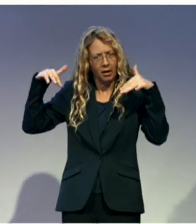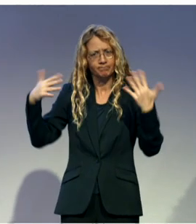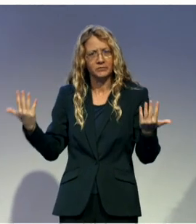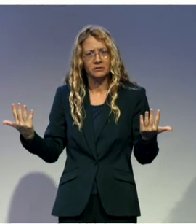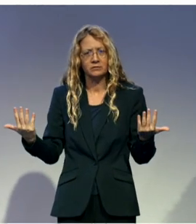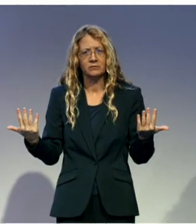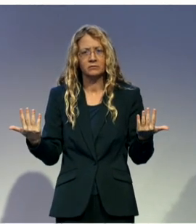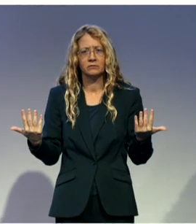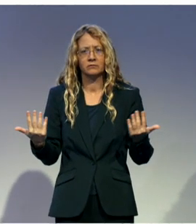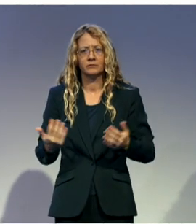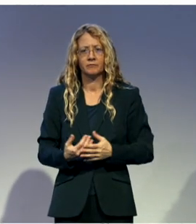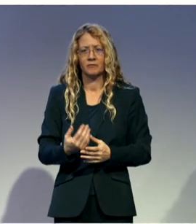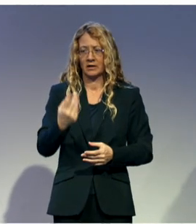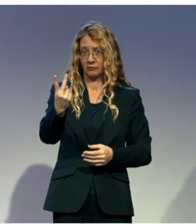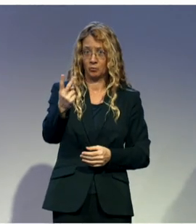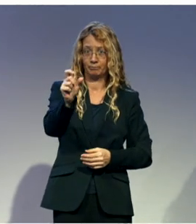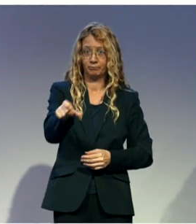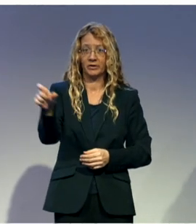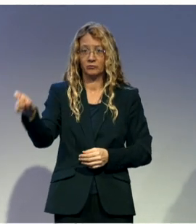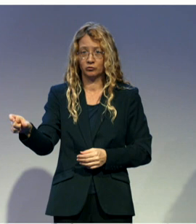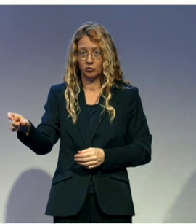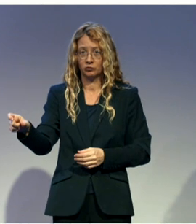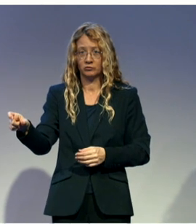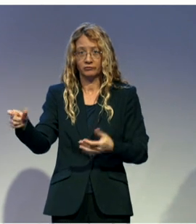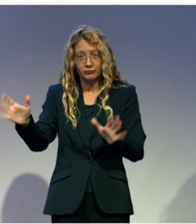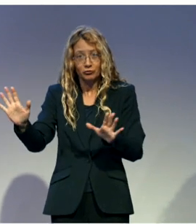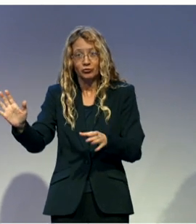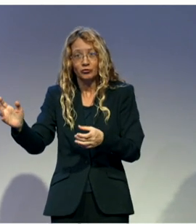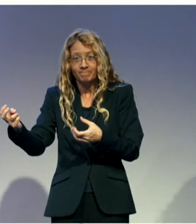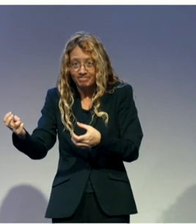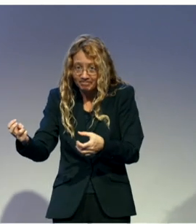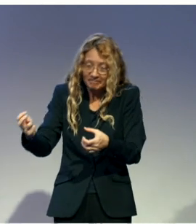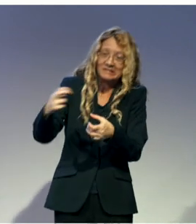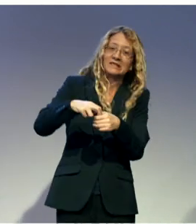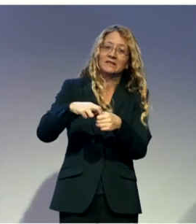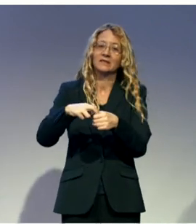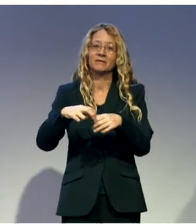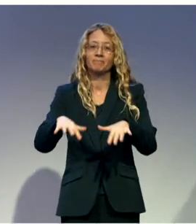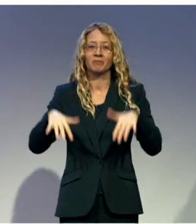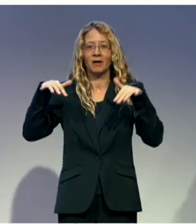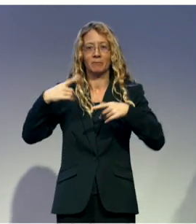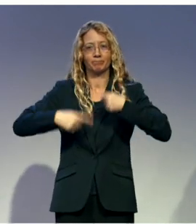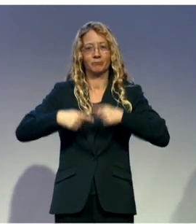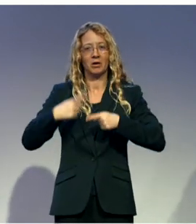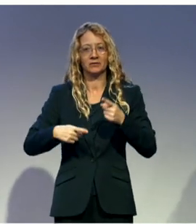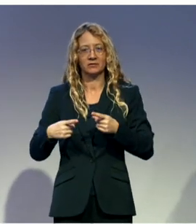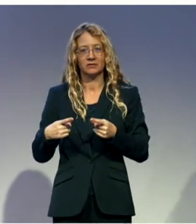level, and the person who made it to parliament actually became the deputy